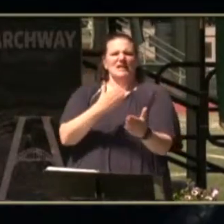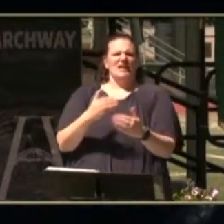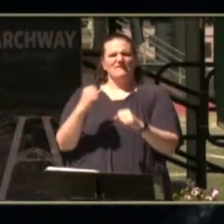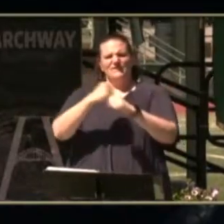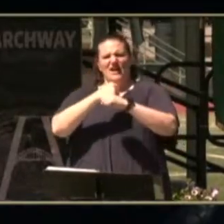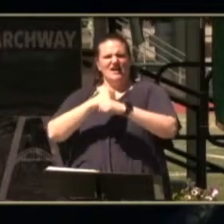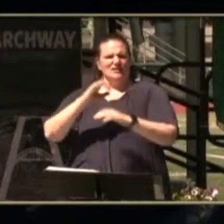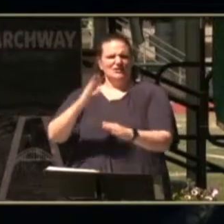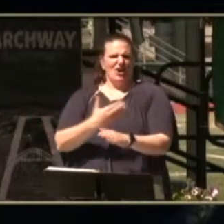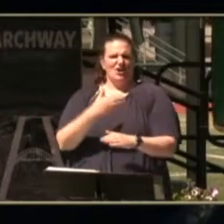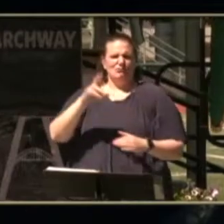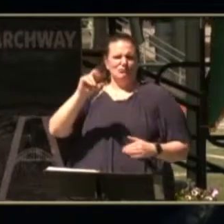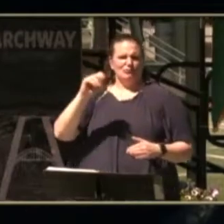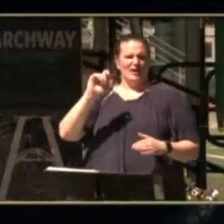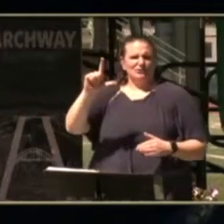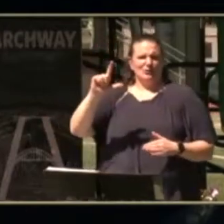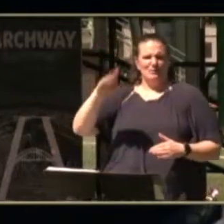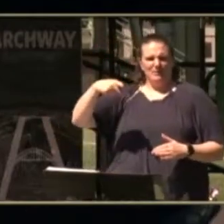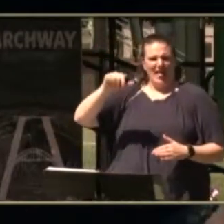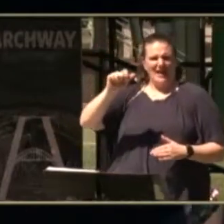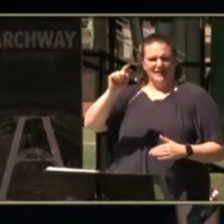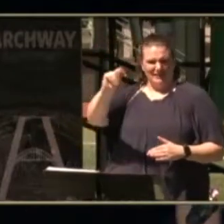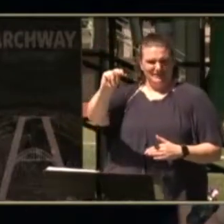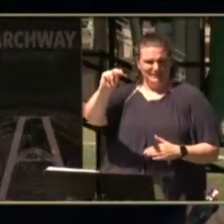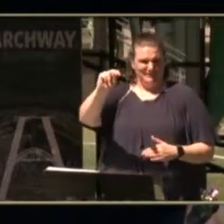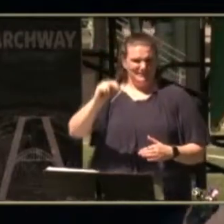song by rachel platton